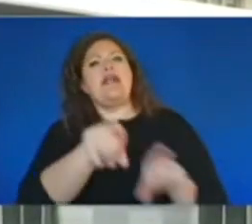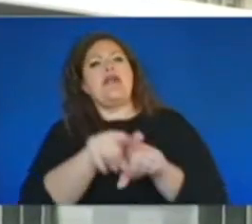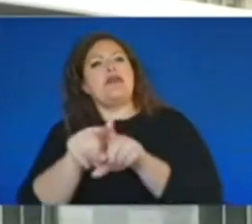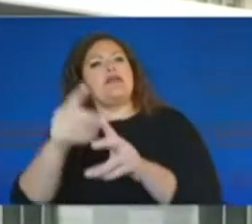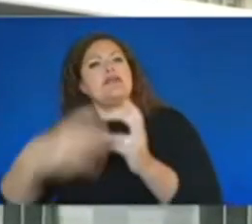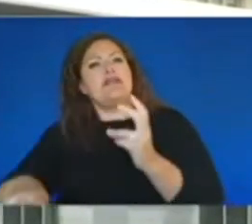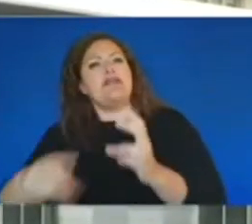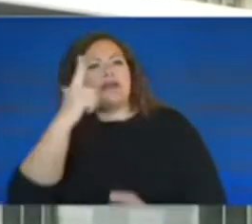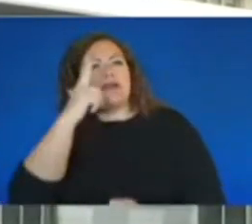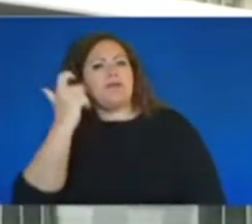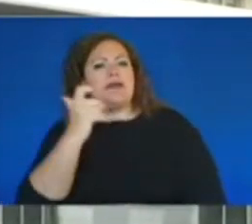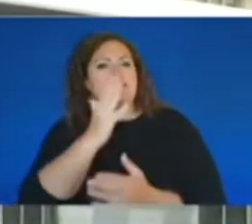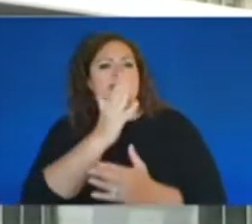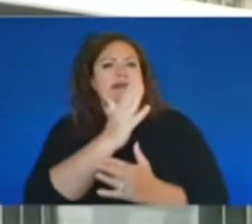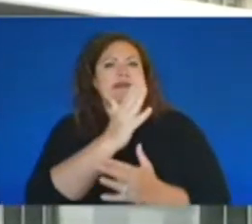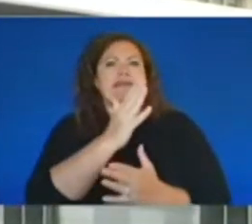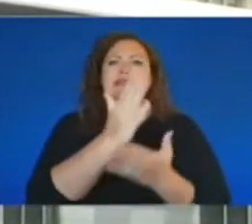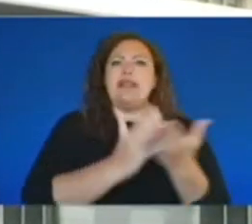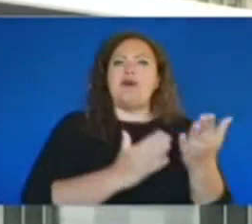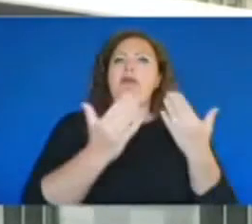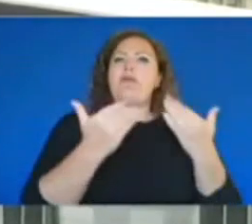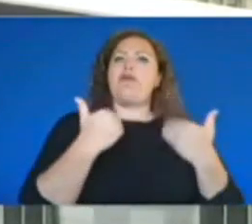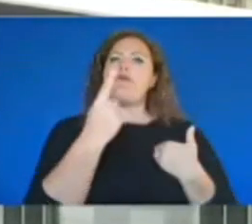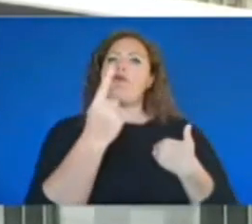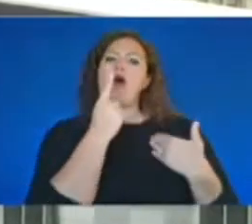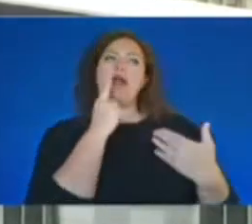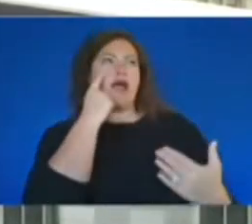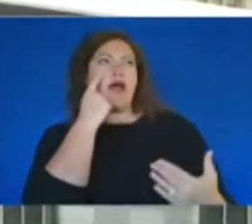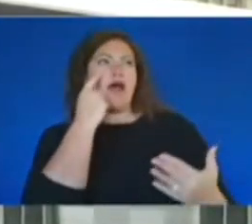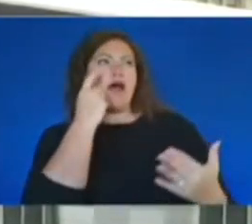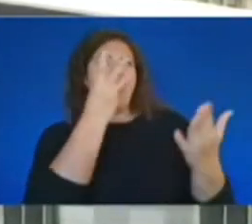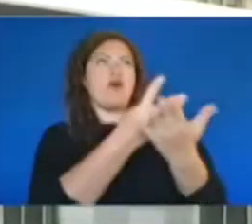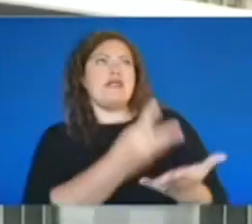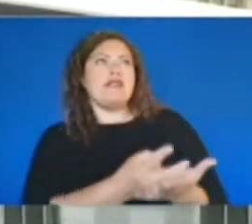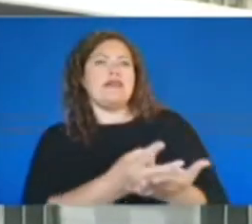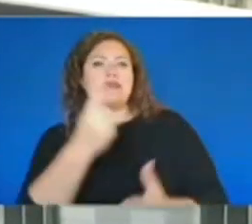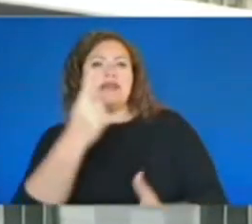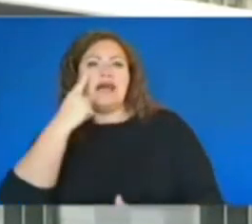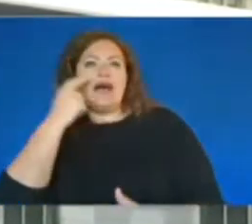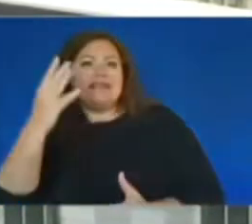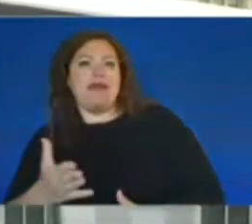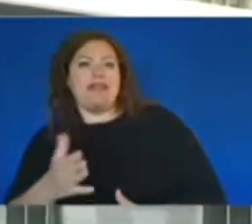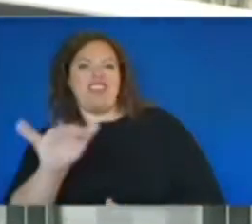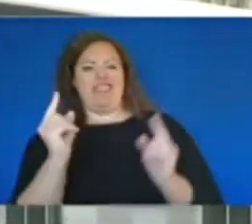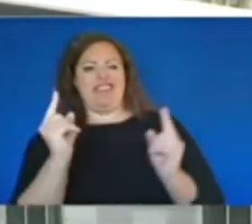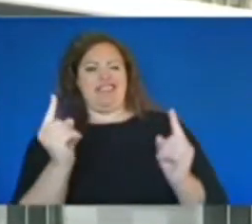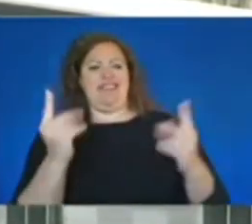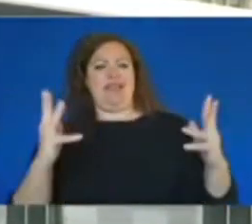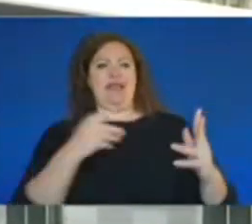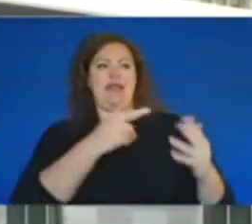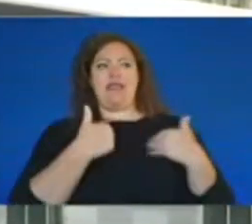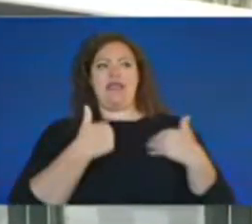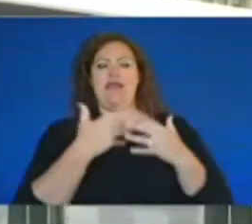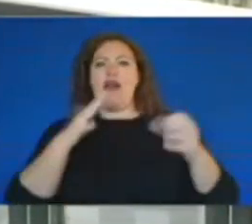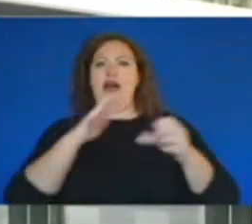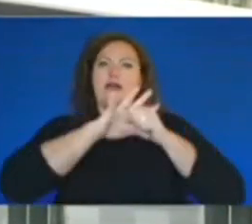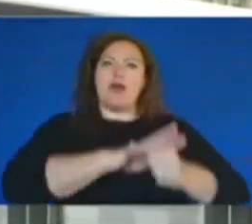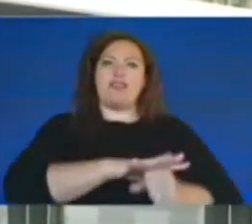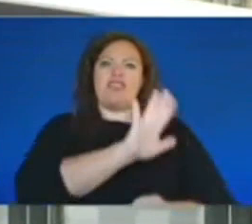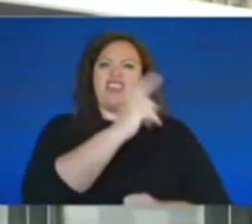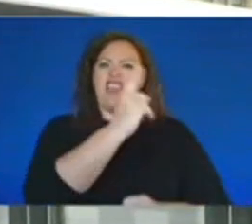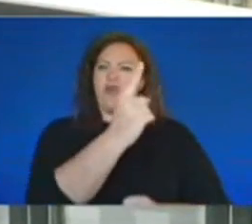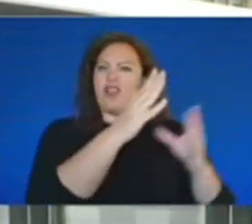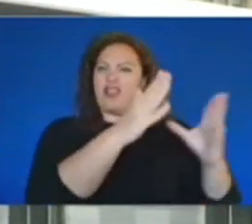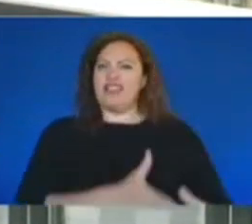you know, if we have one witness, you know, a suspect, and that's it, there's a lot of pressure on that one individual to do the right thing because they know no one else knows what they know.